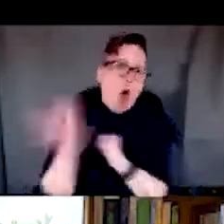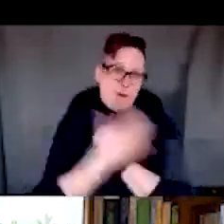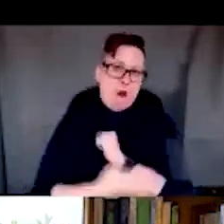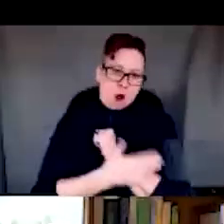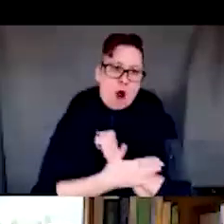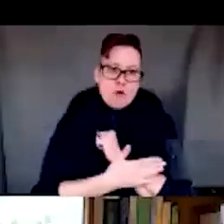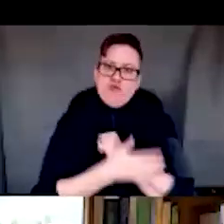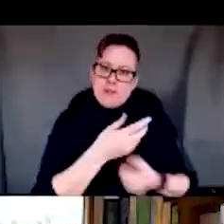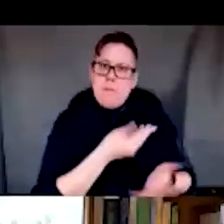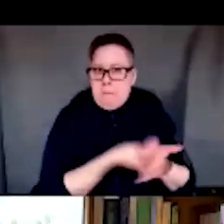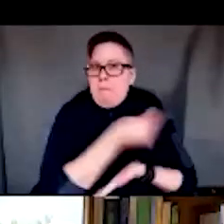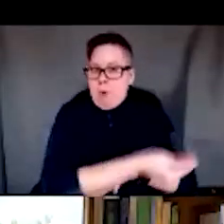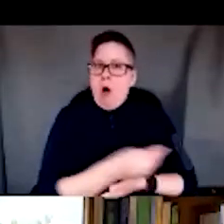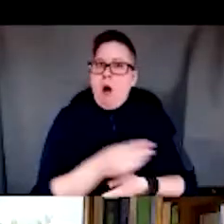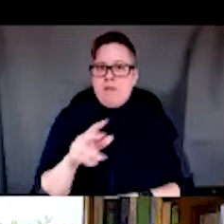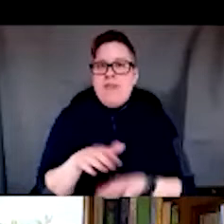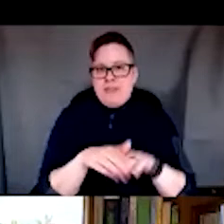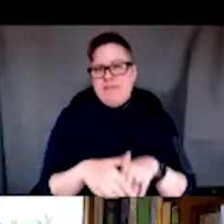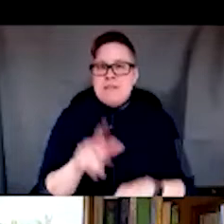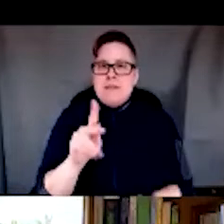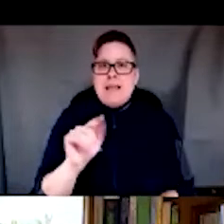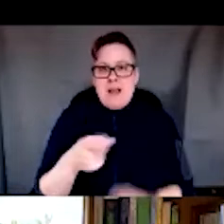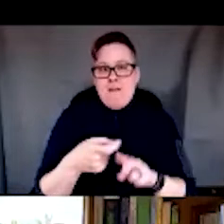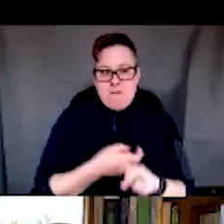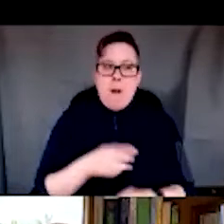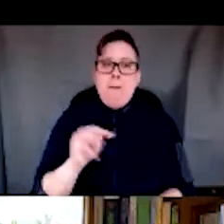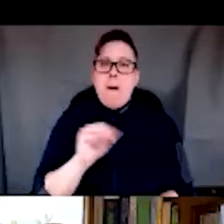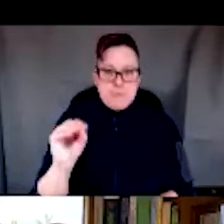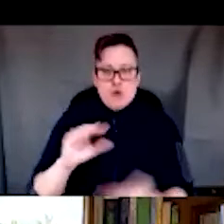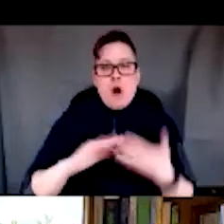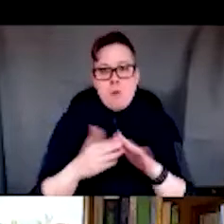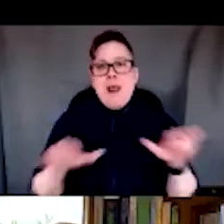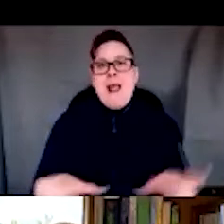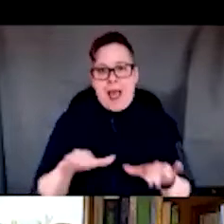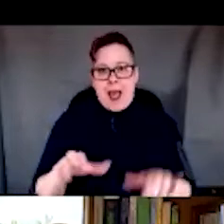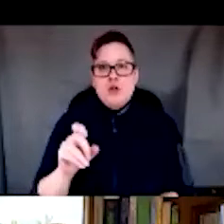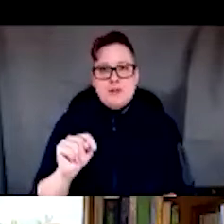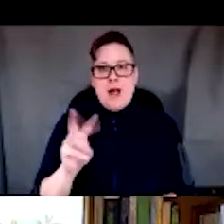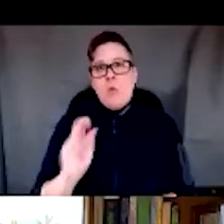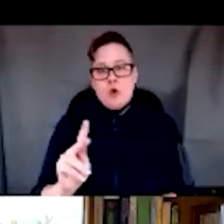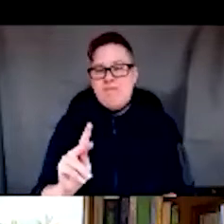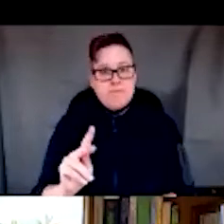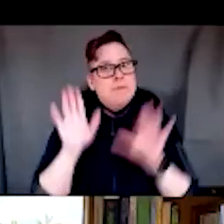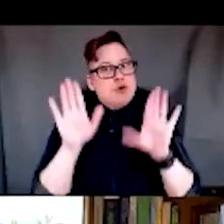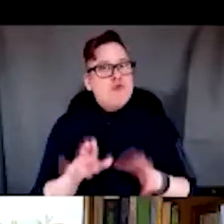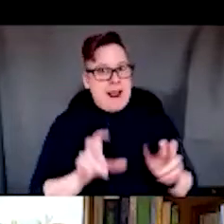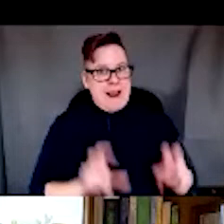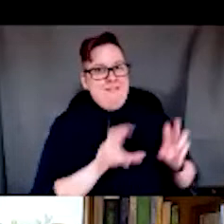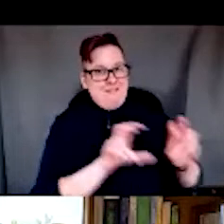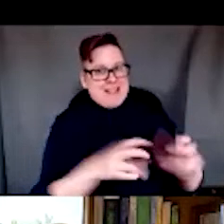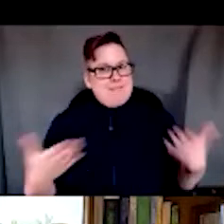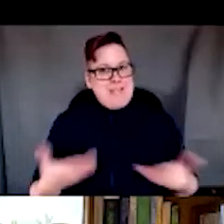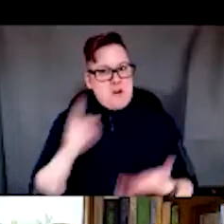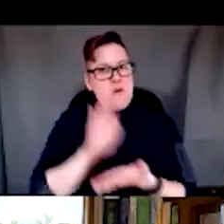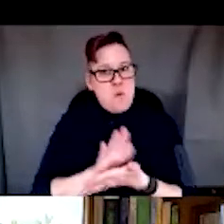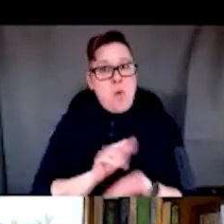utilized this simulation from the Missouri Community Action Network. So it was a great investment for us here at the School of